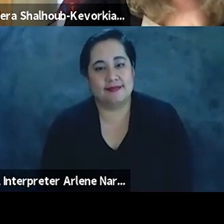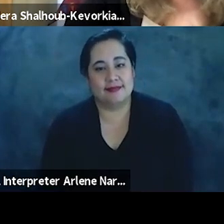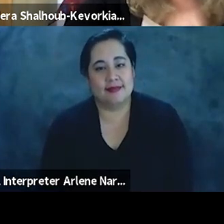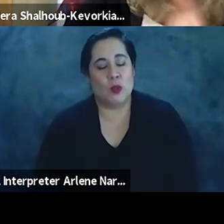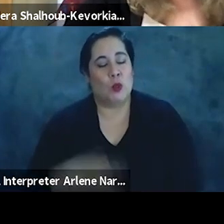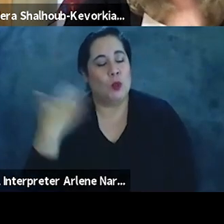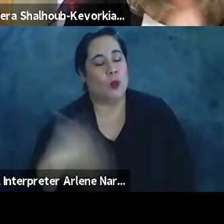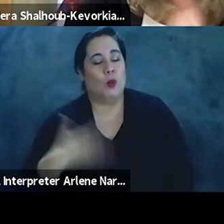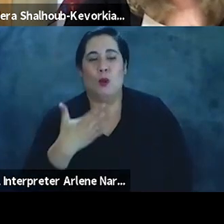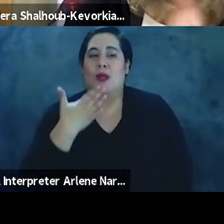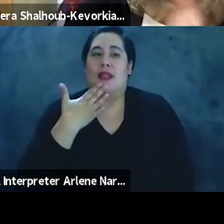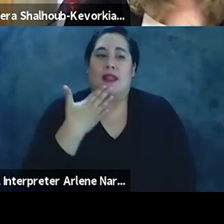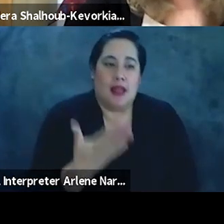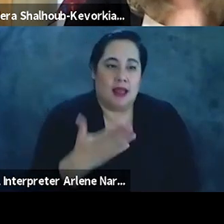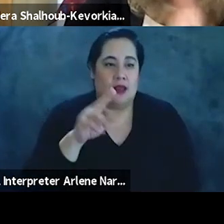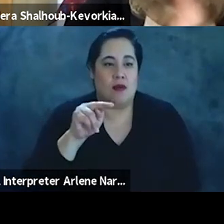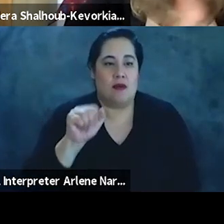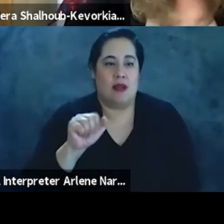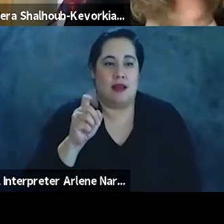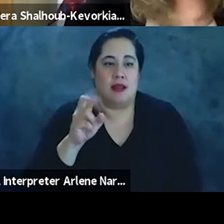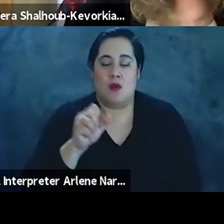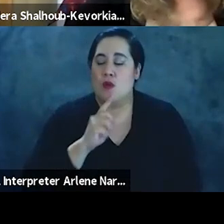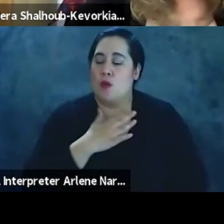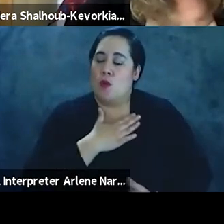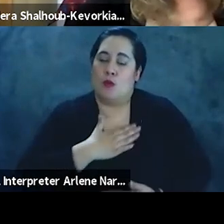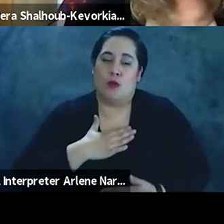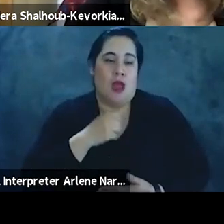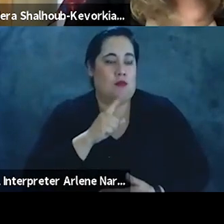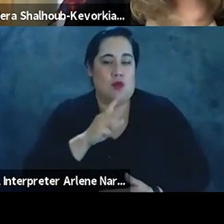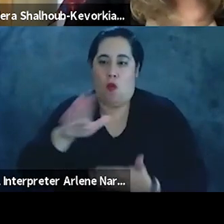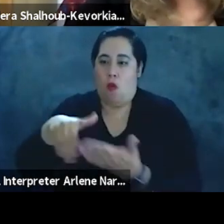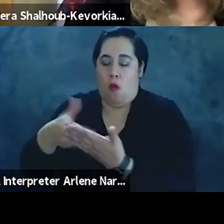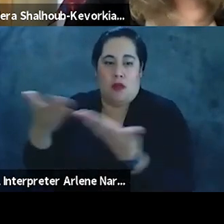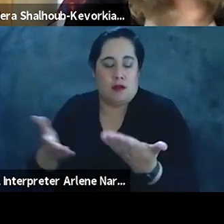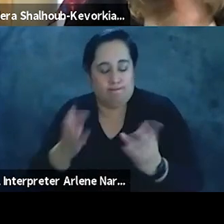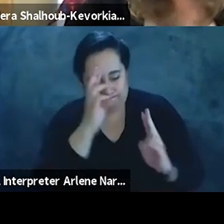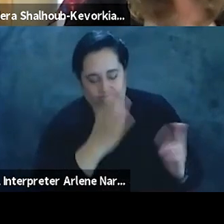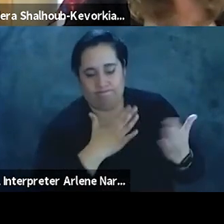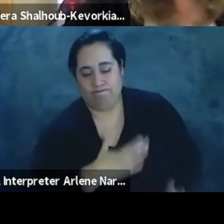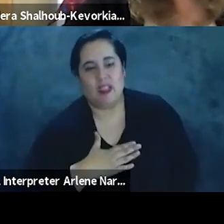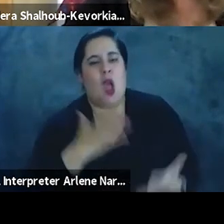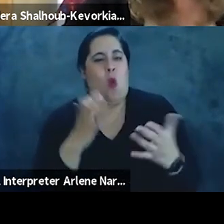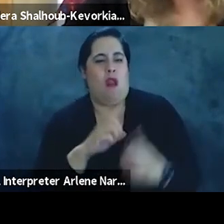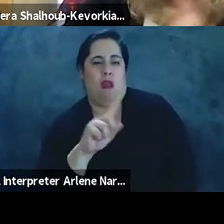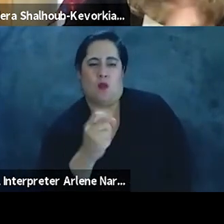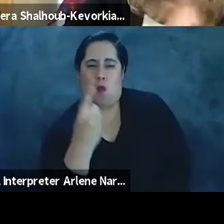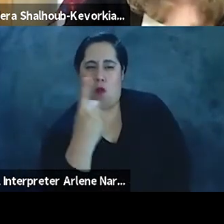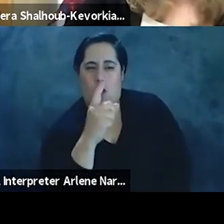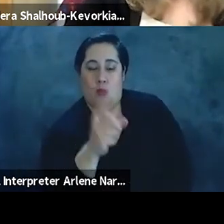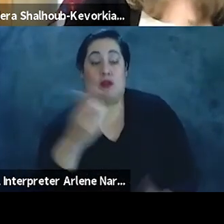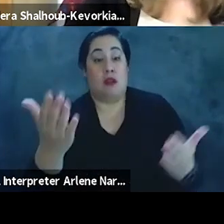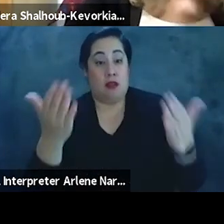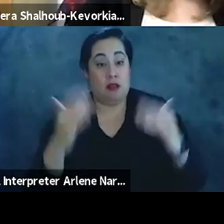Thank you, Nadera. I really appreciate it. I'm sure we all do. Let me just ask one question, and